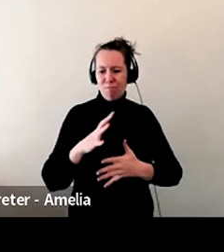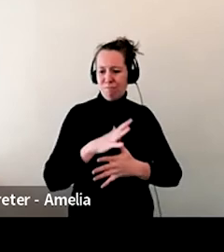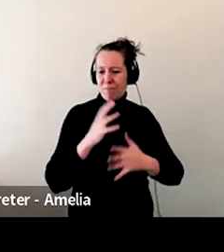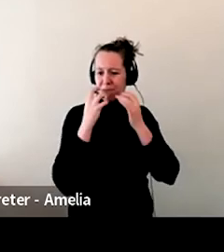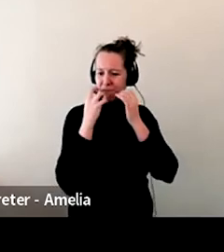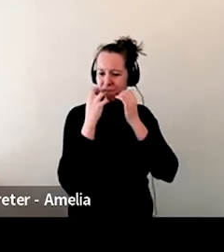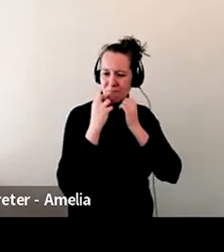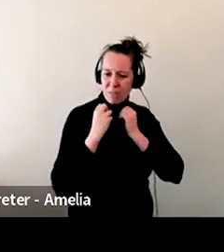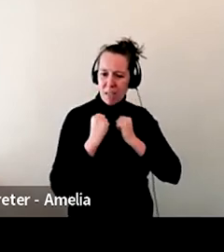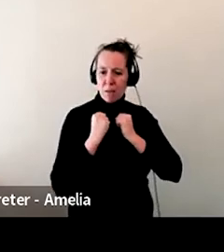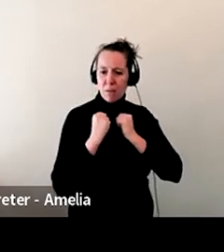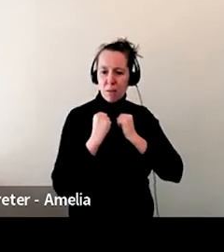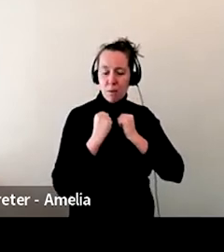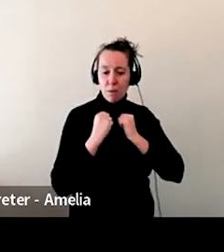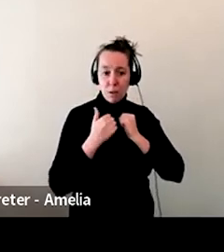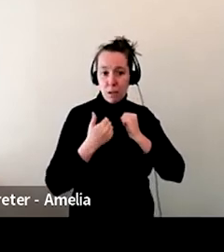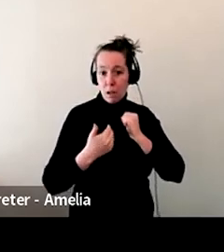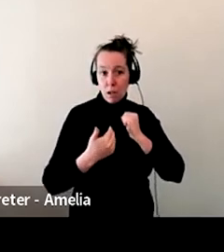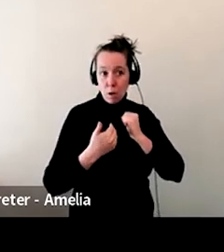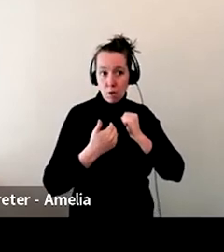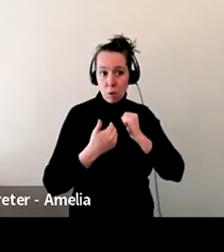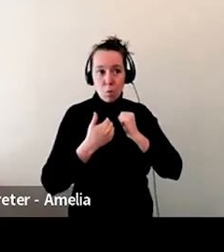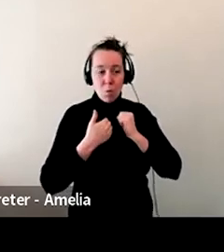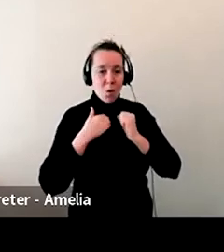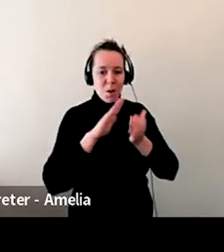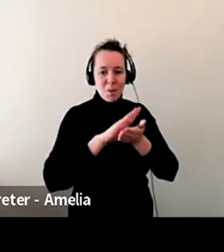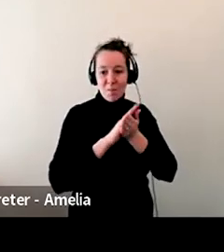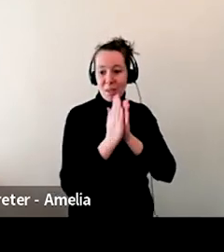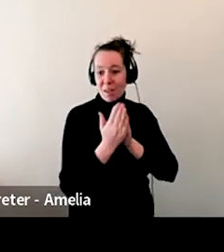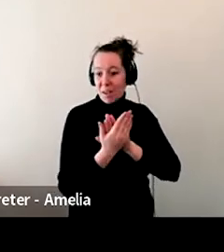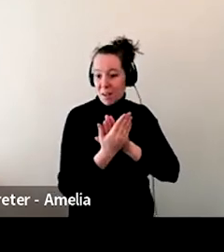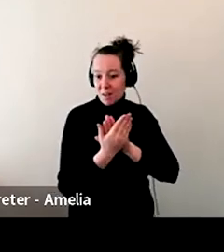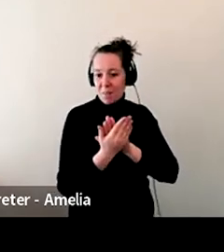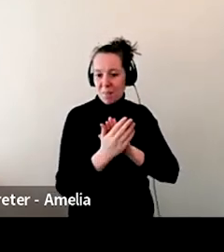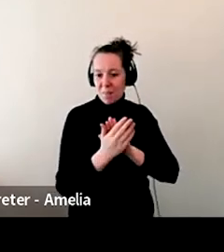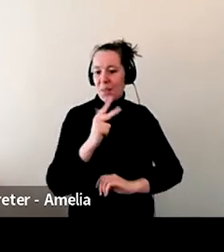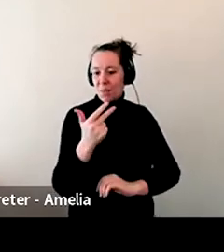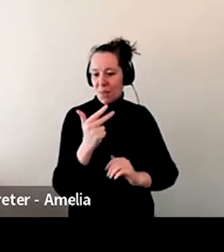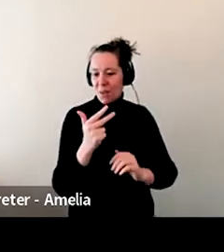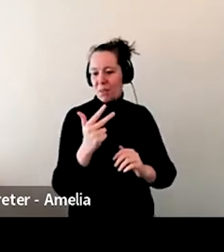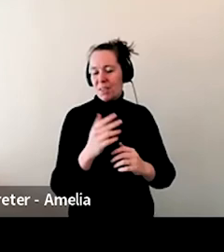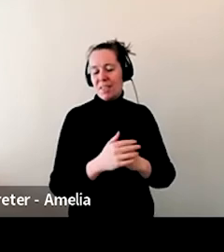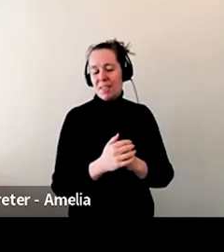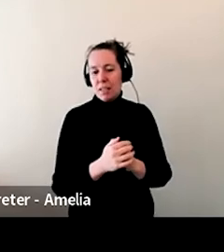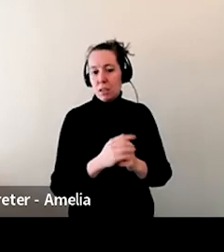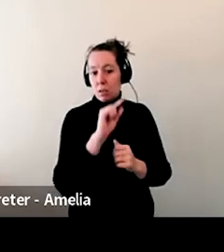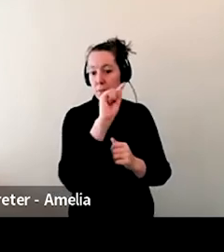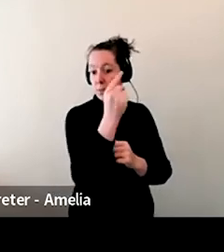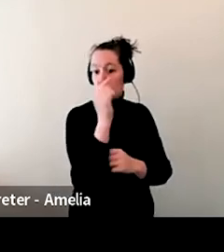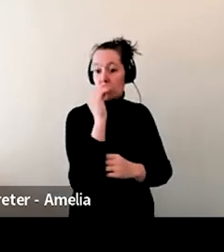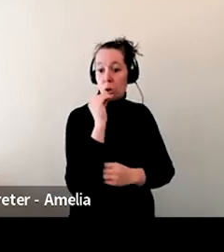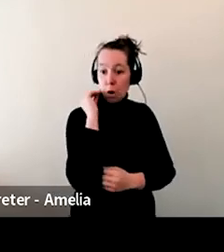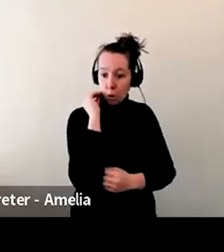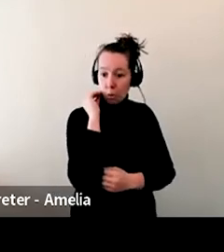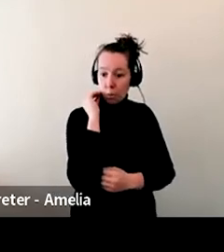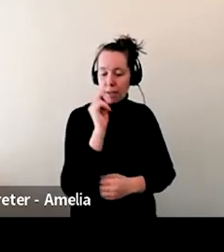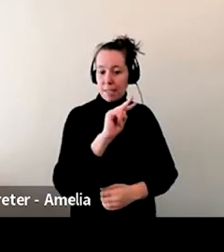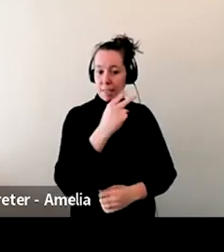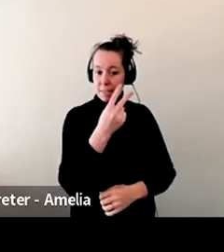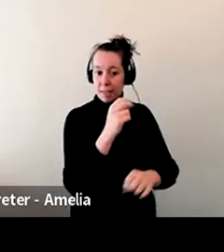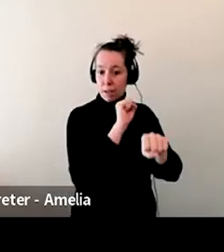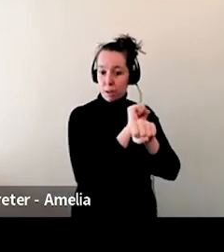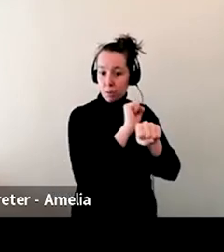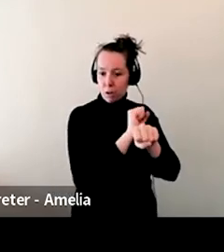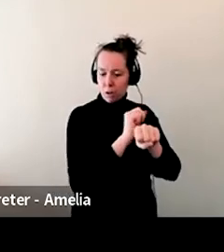that we want to be a third place. Your, your first place is your home. Your second place is work. We want to be a third place in the community, someplace that you go